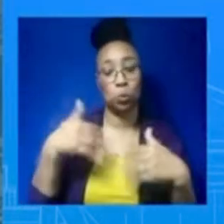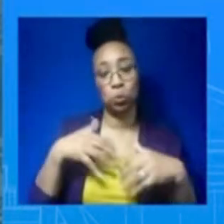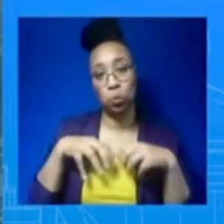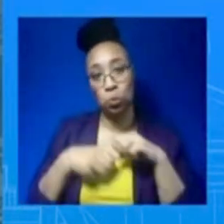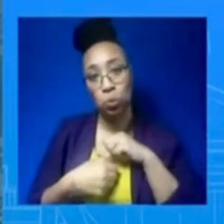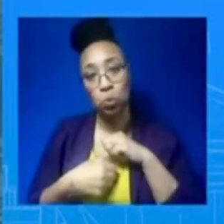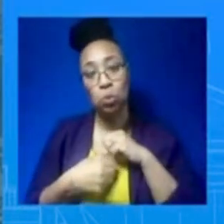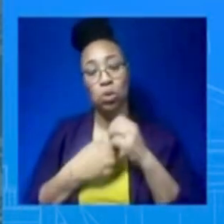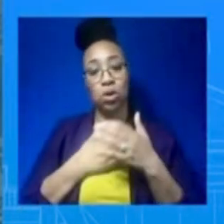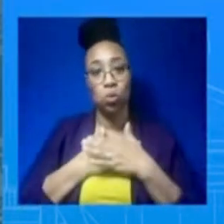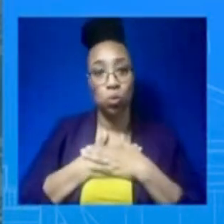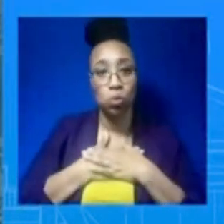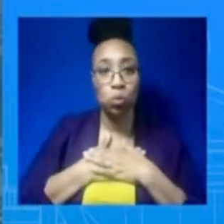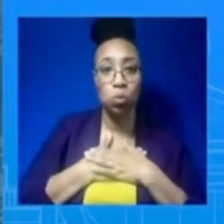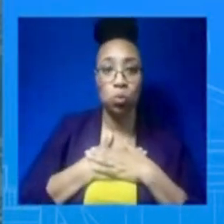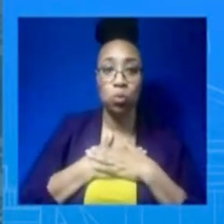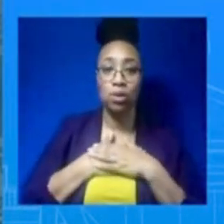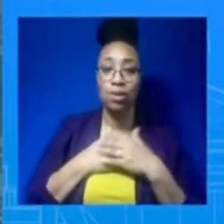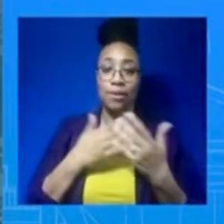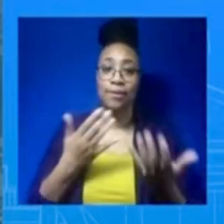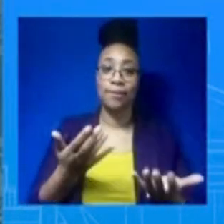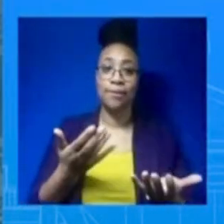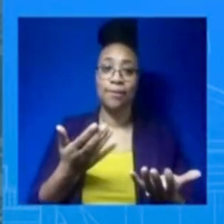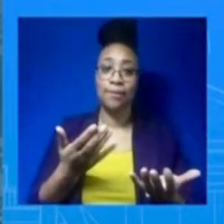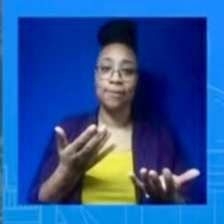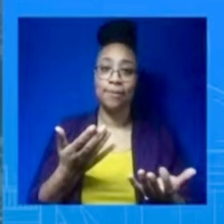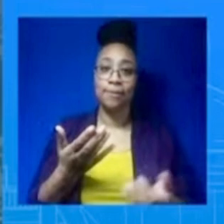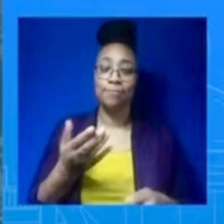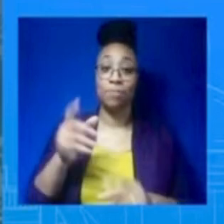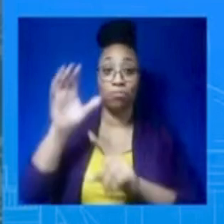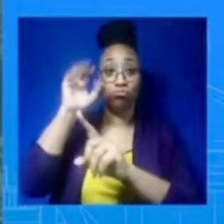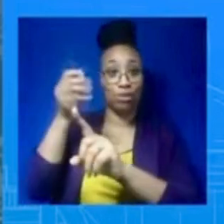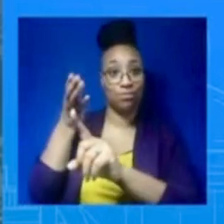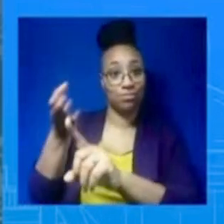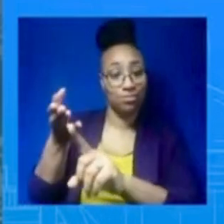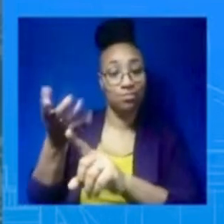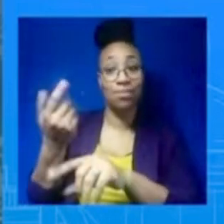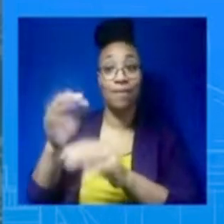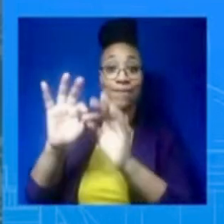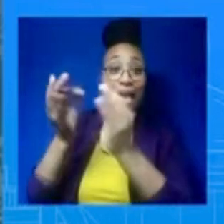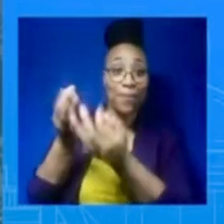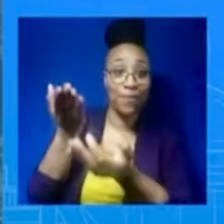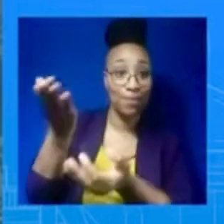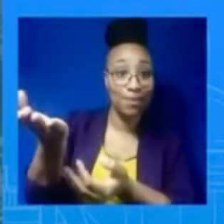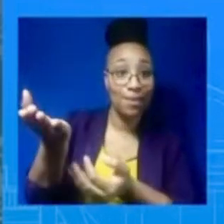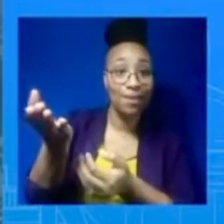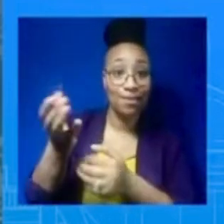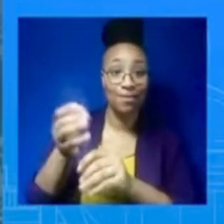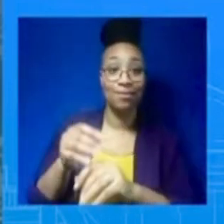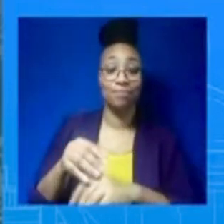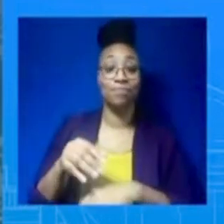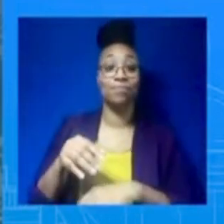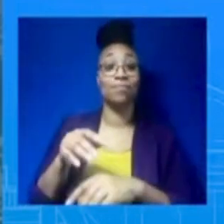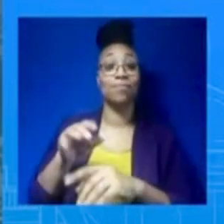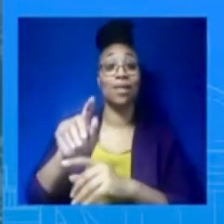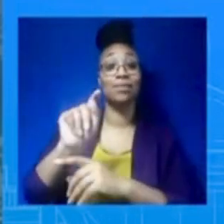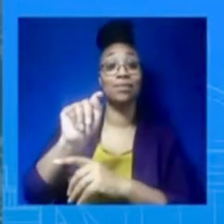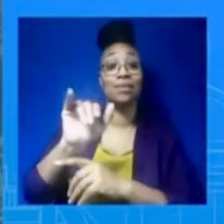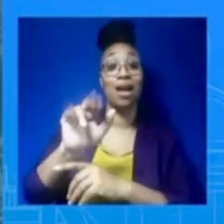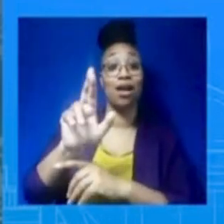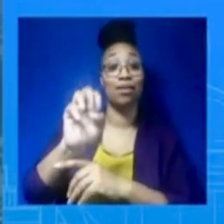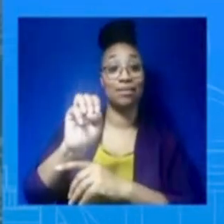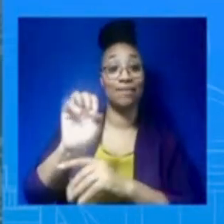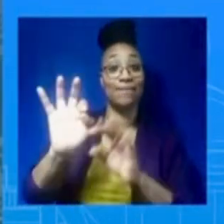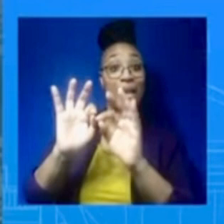Wells and also Tyree's son, Mr. Nichols' son, and his whole entire family deserve a swift and full and